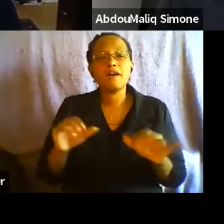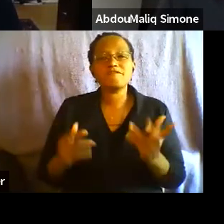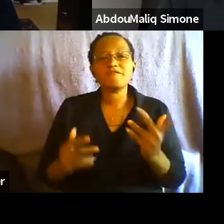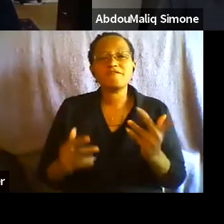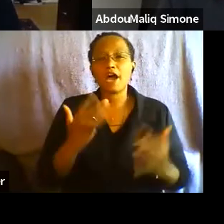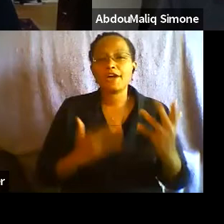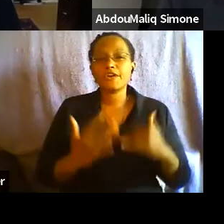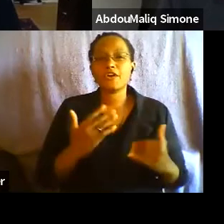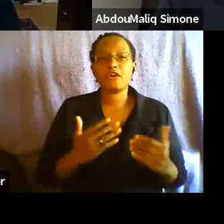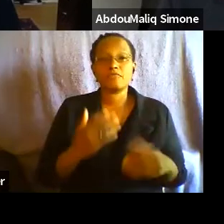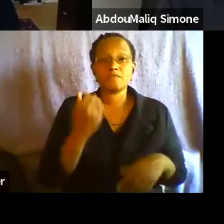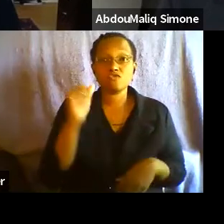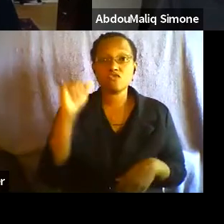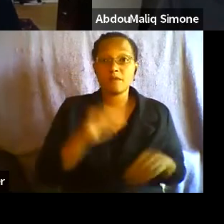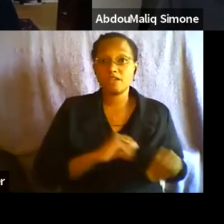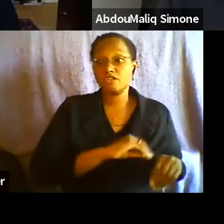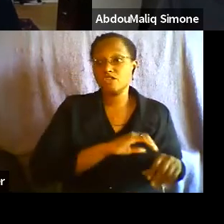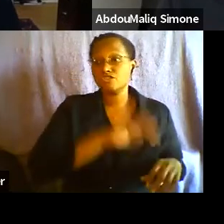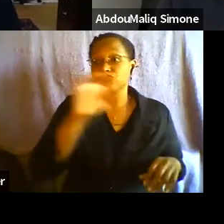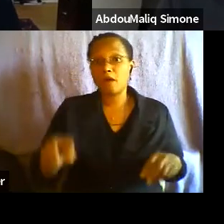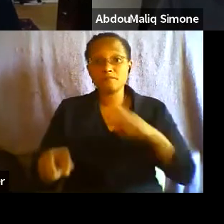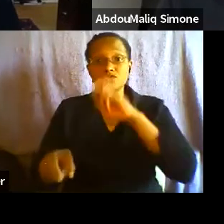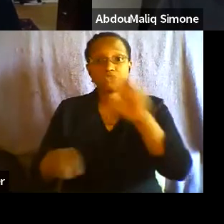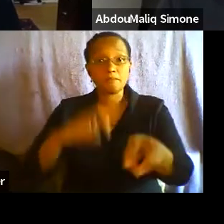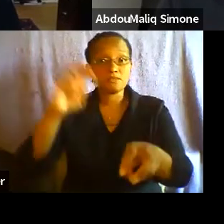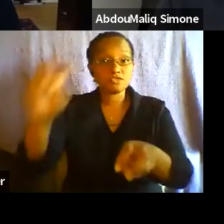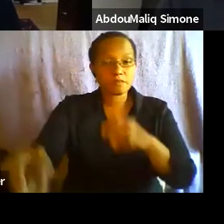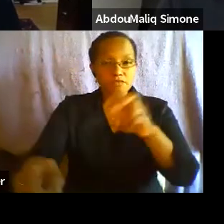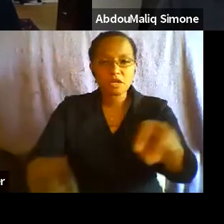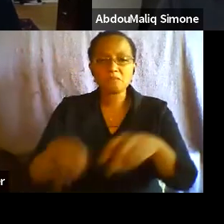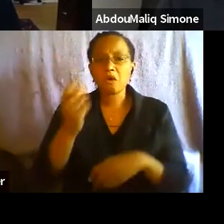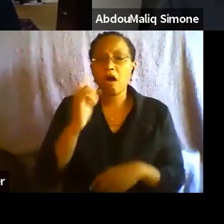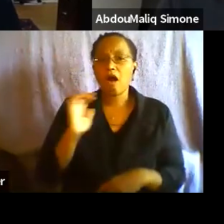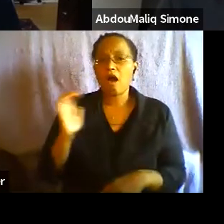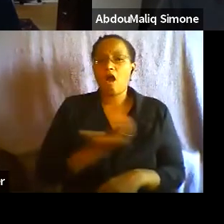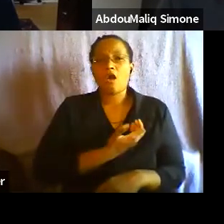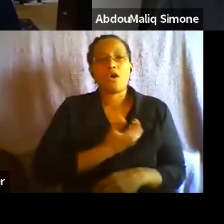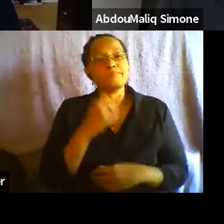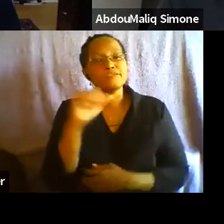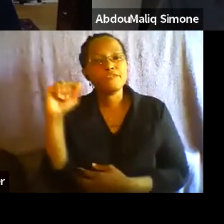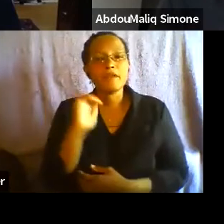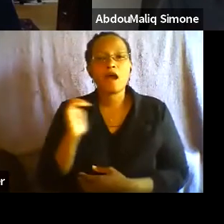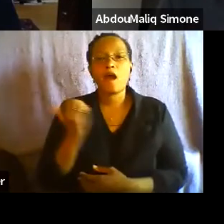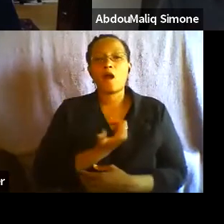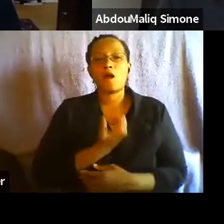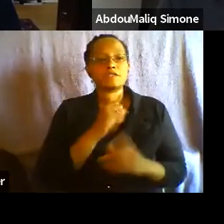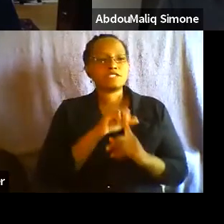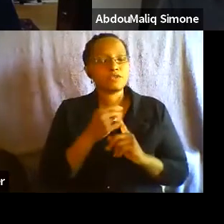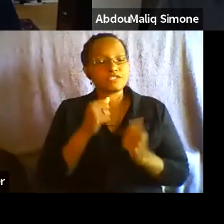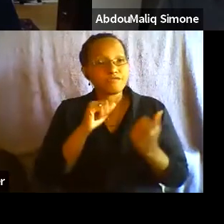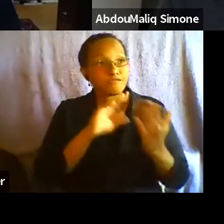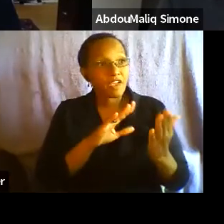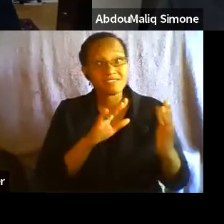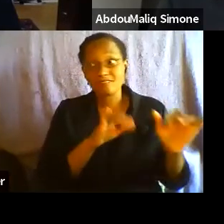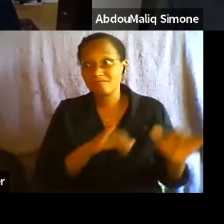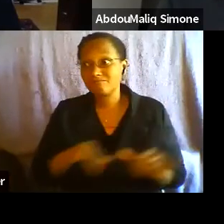mean that our movements are identical or that the situations we all face are identical, but that there is a structure that more and more